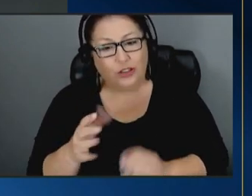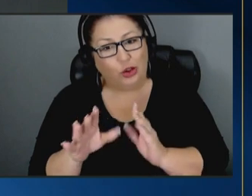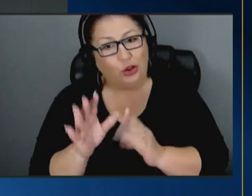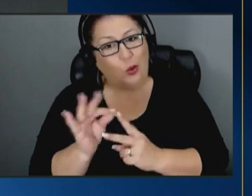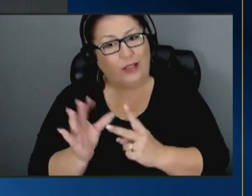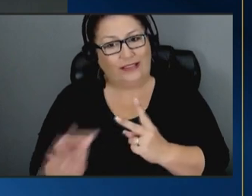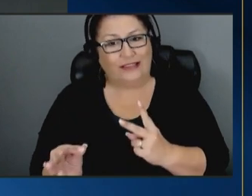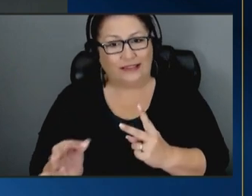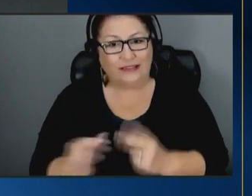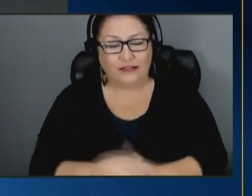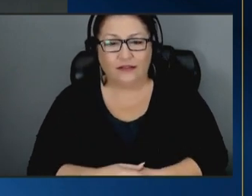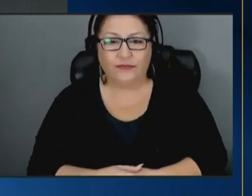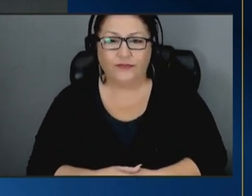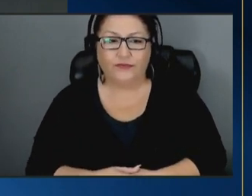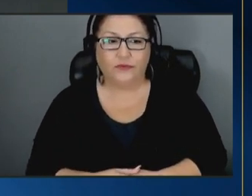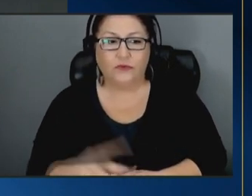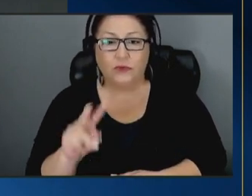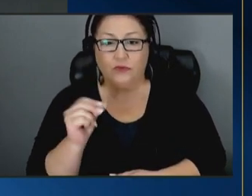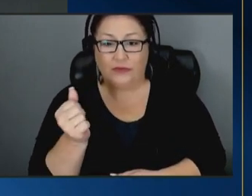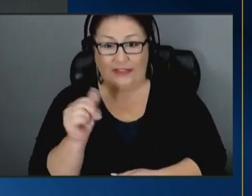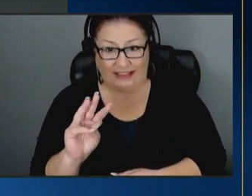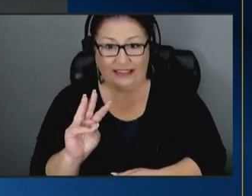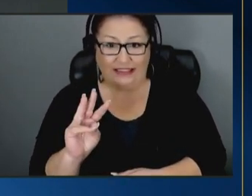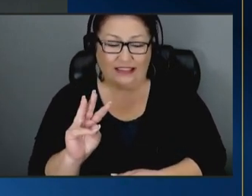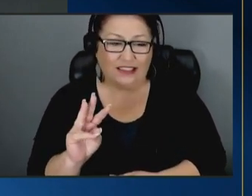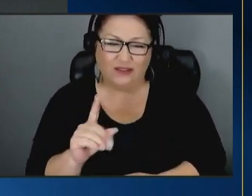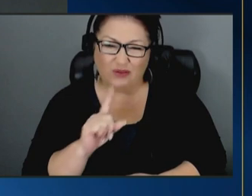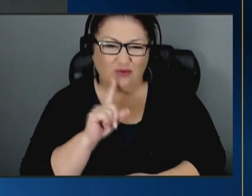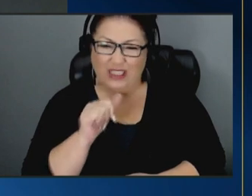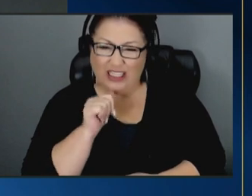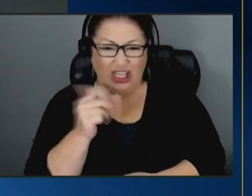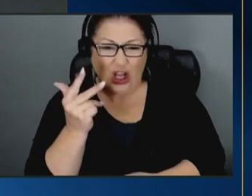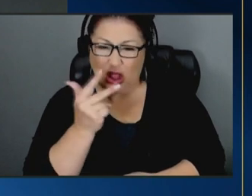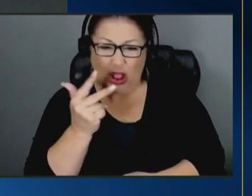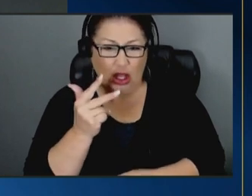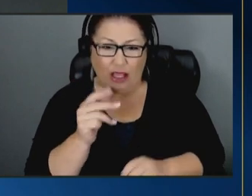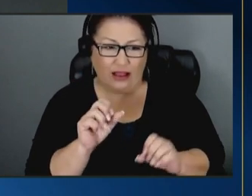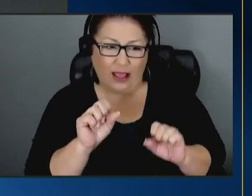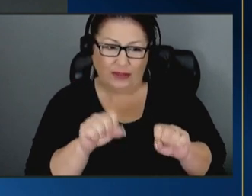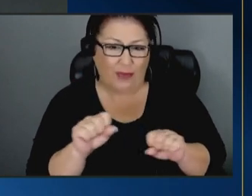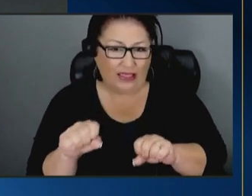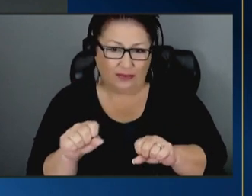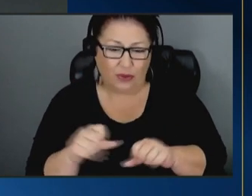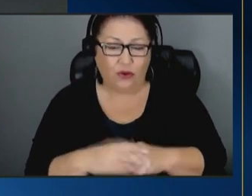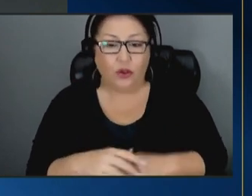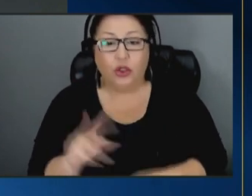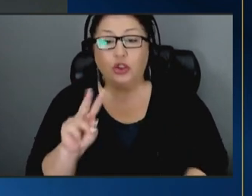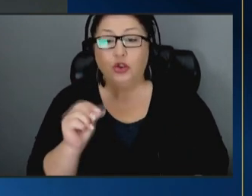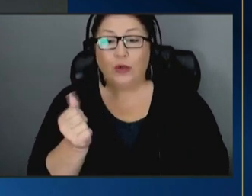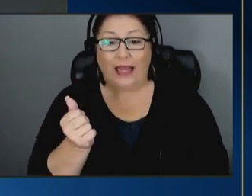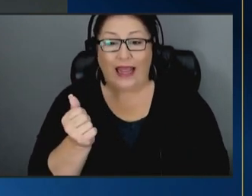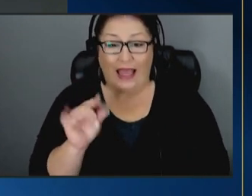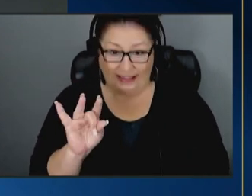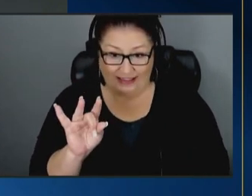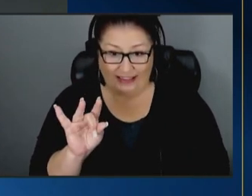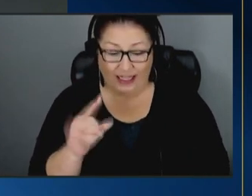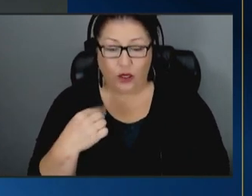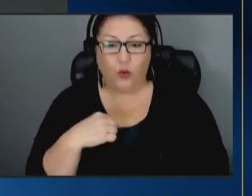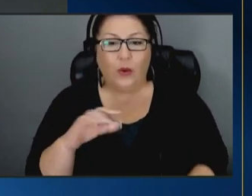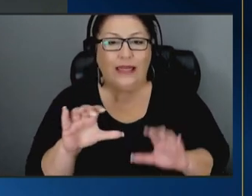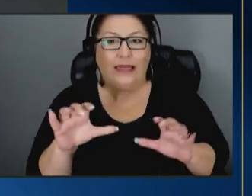2016 didn't really look possible 2018 we had done a lot of work with